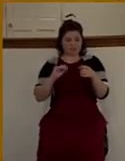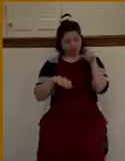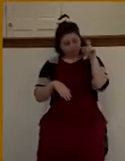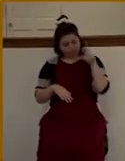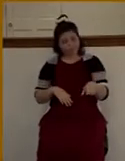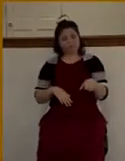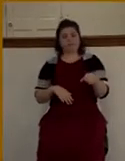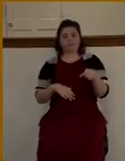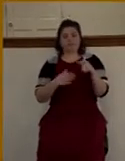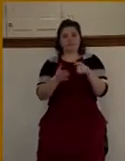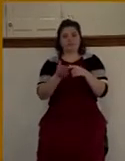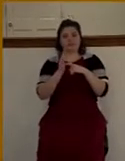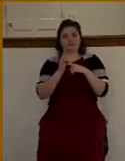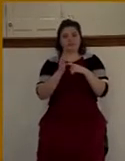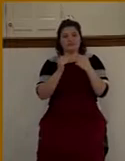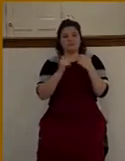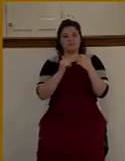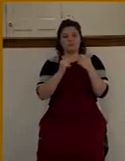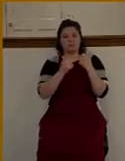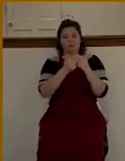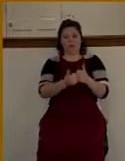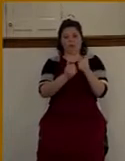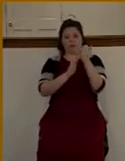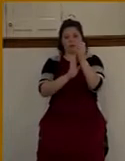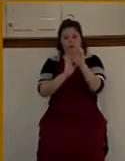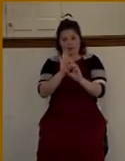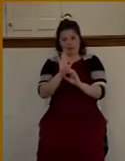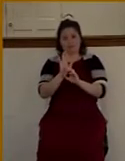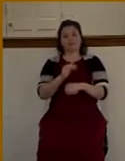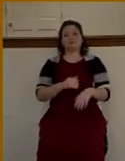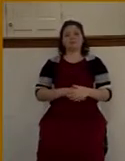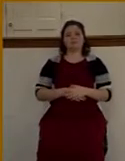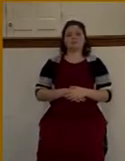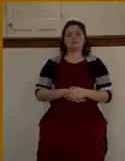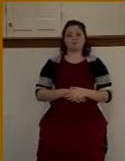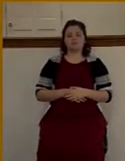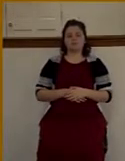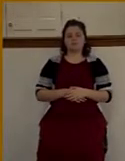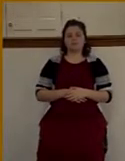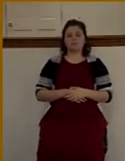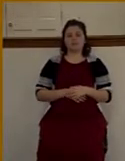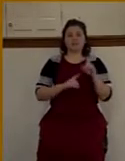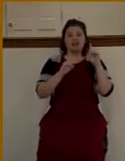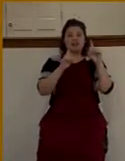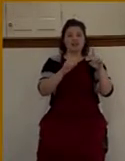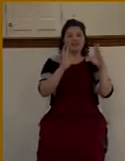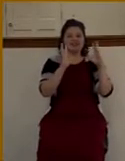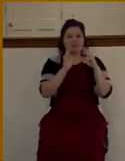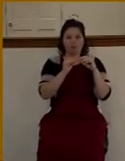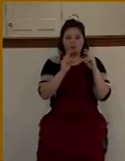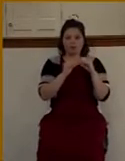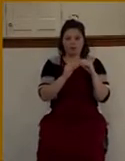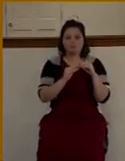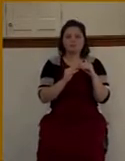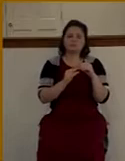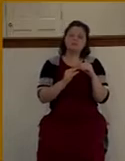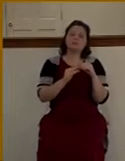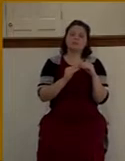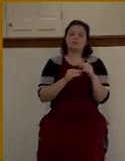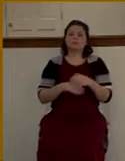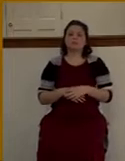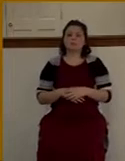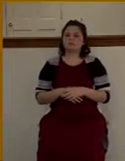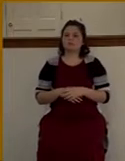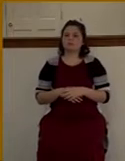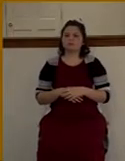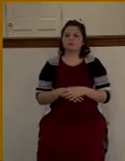evangelism, and actually I learned evangelism here at Grace before I ever went to seminary, and we were taught the Romans road and how to lead a person